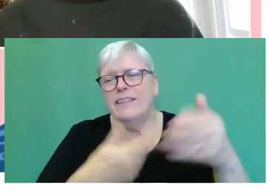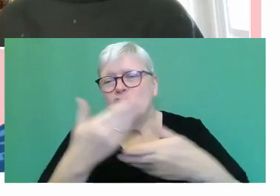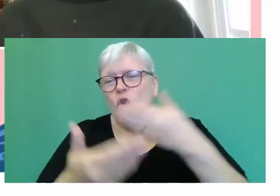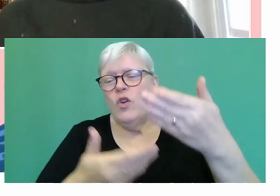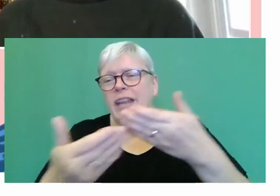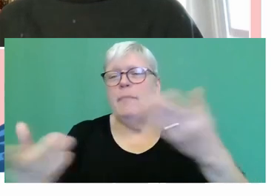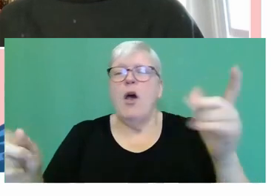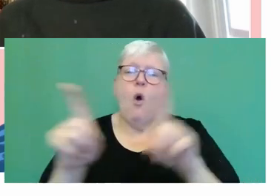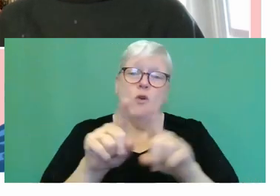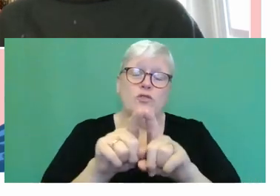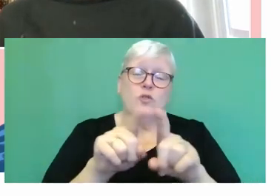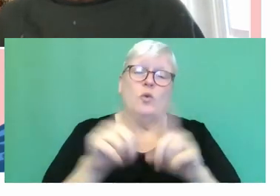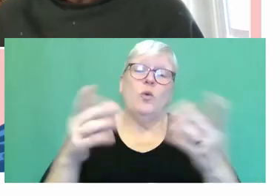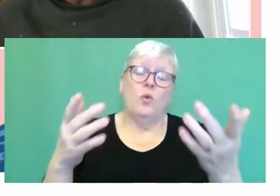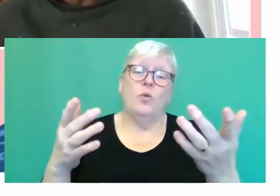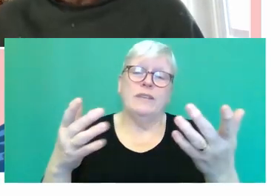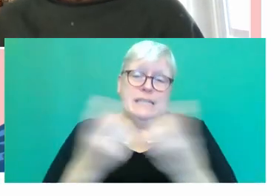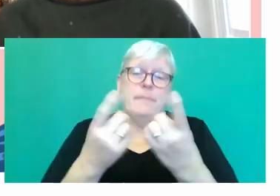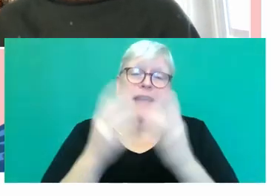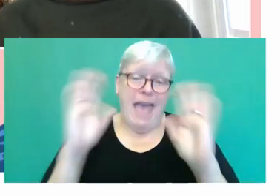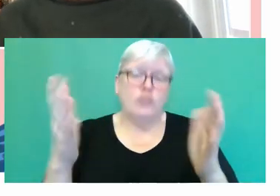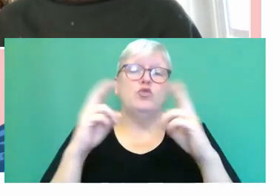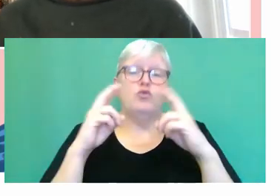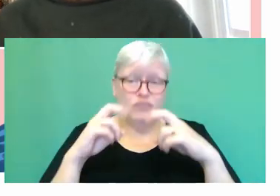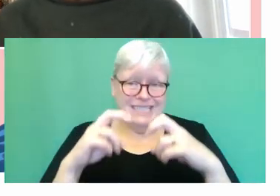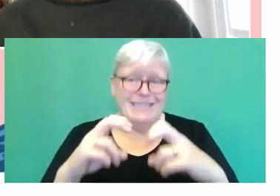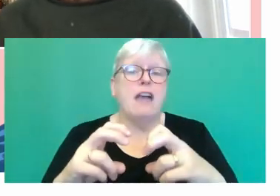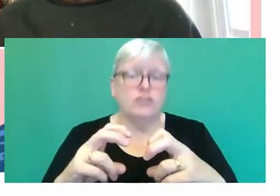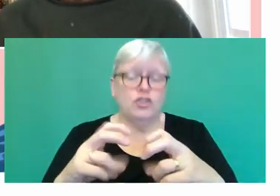something I had to research extensively.